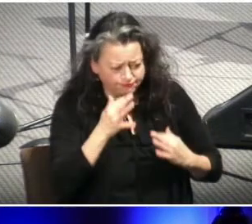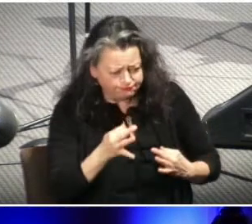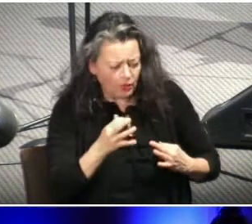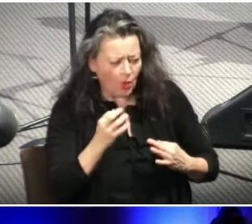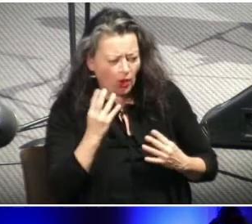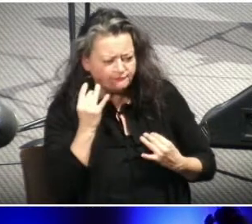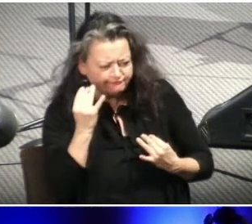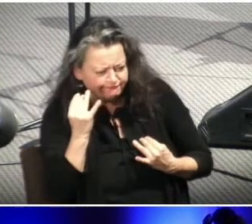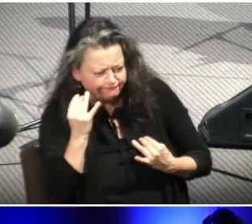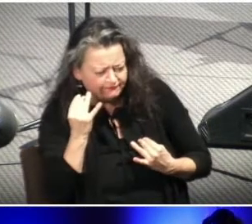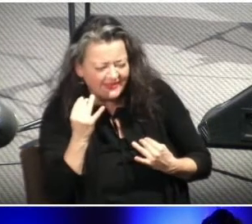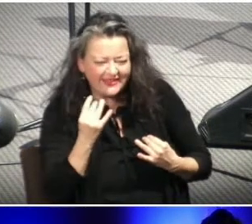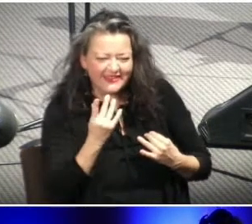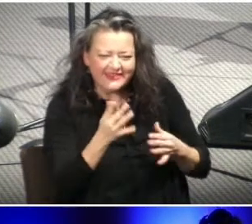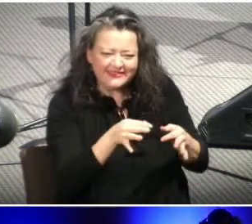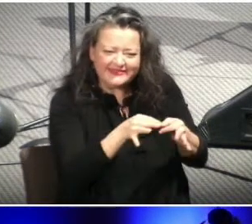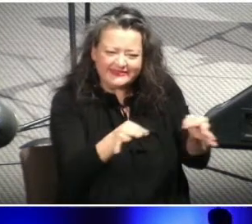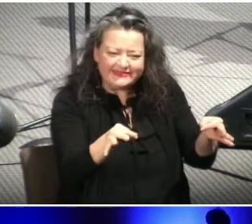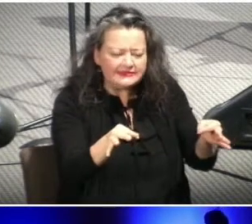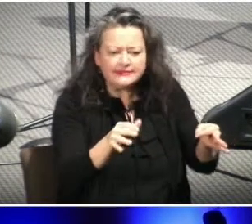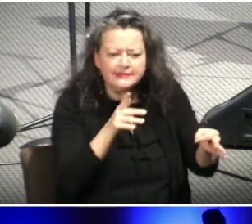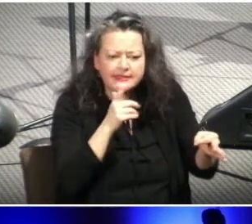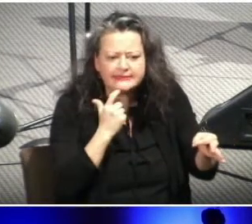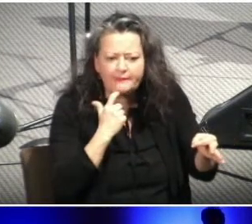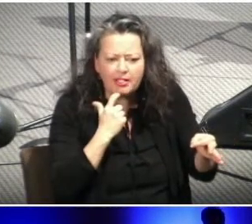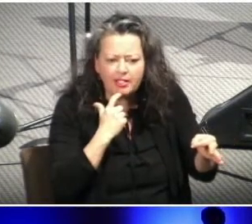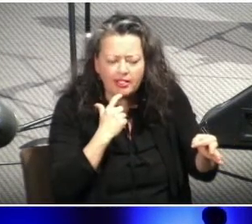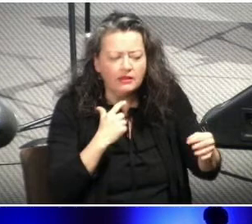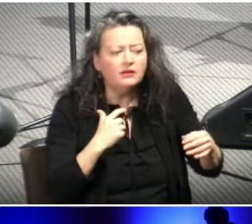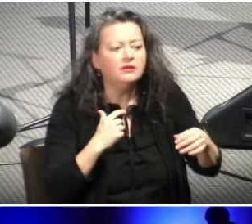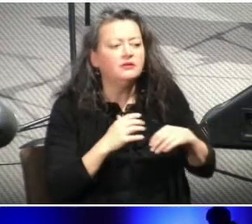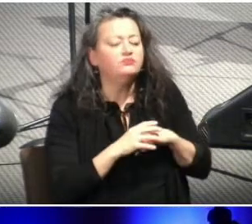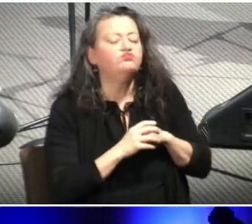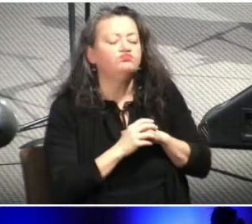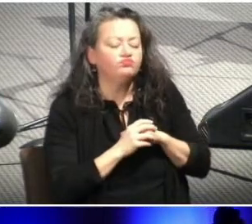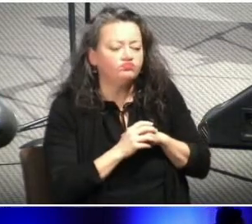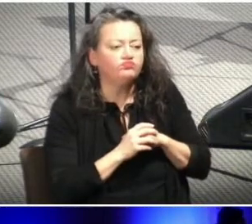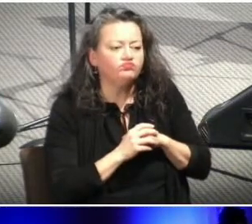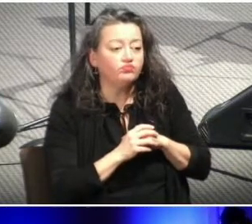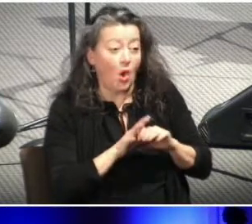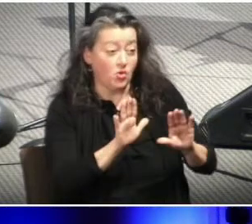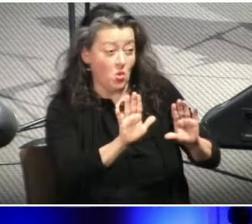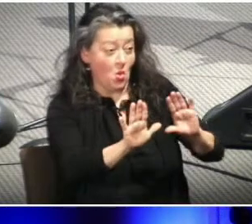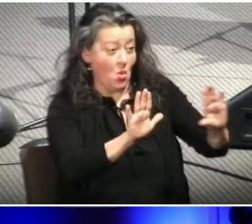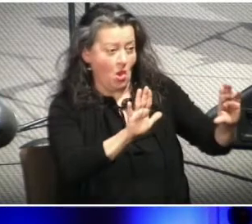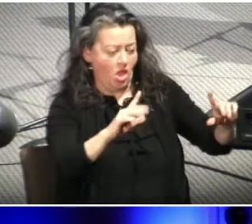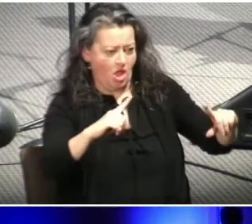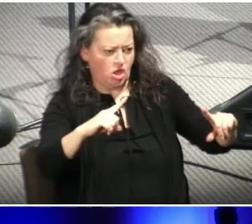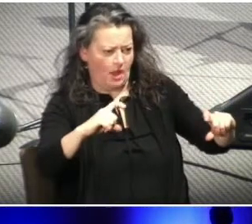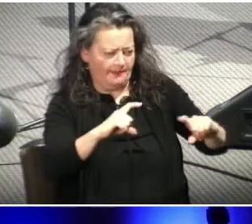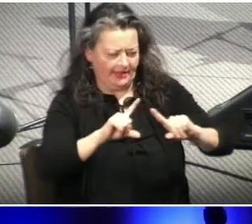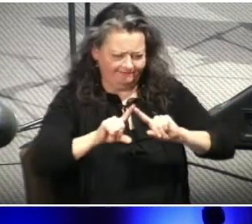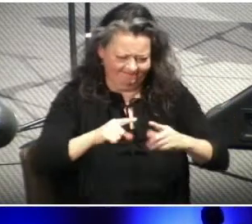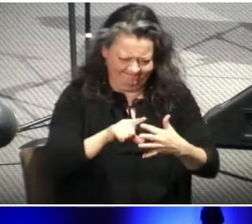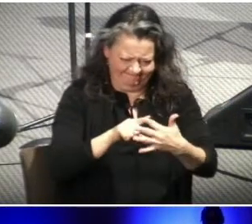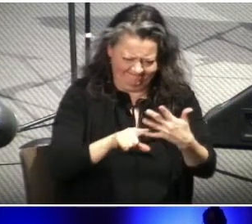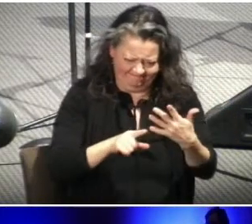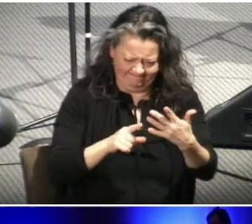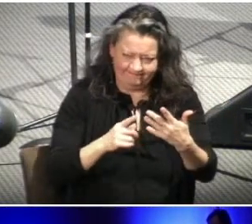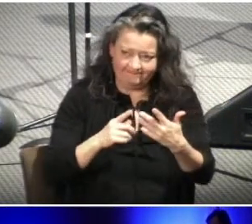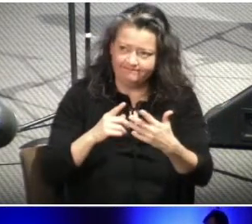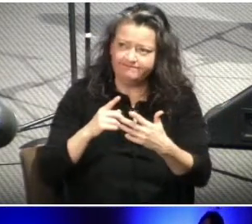Yet the complexity of all of that is not too much for you, Lord. And help us as a community